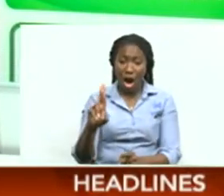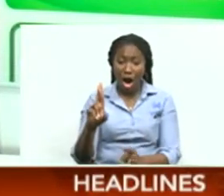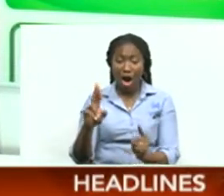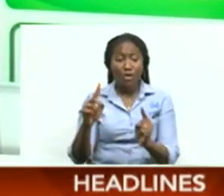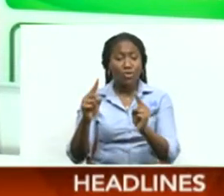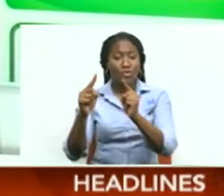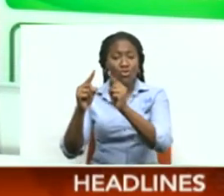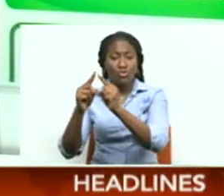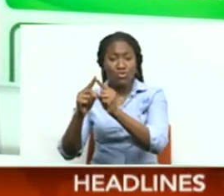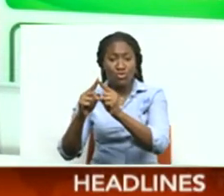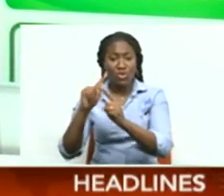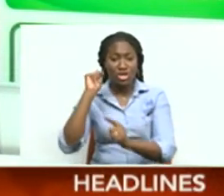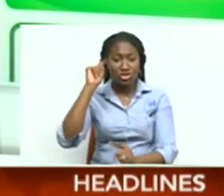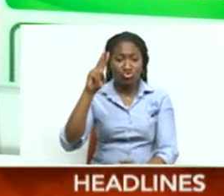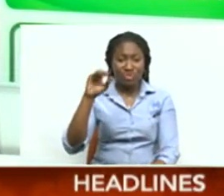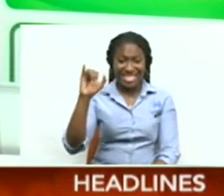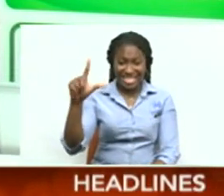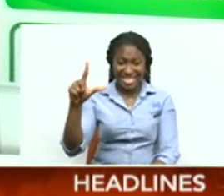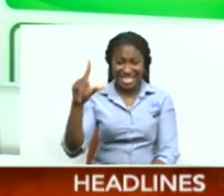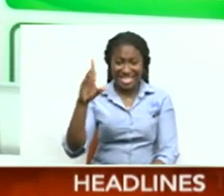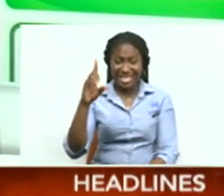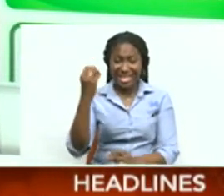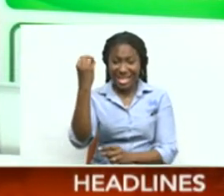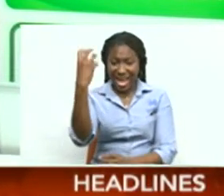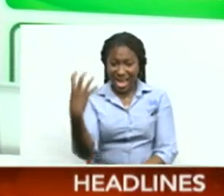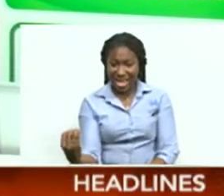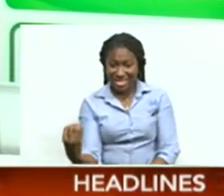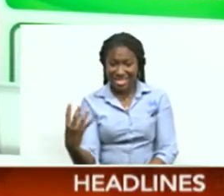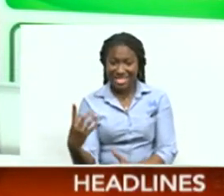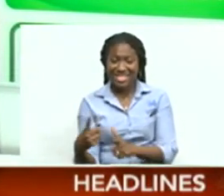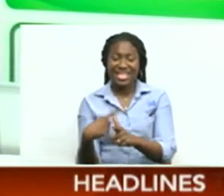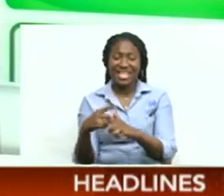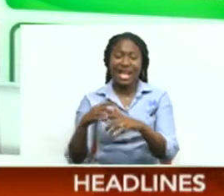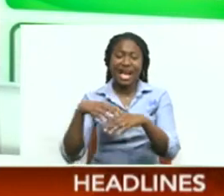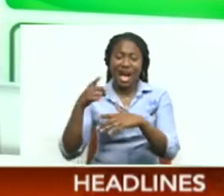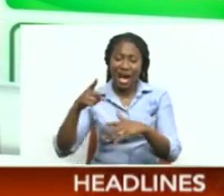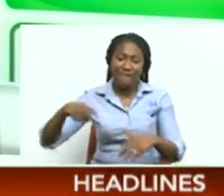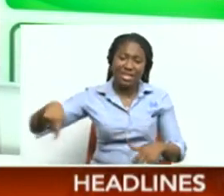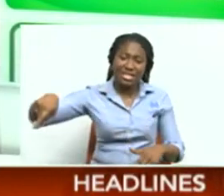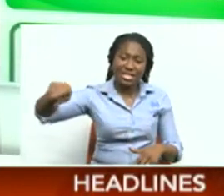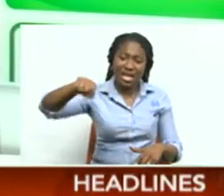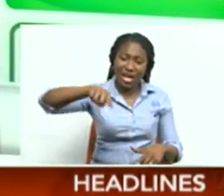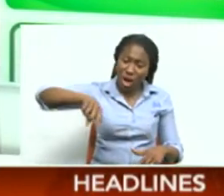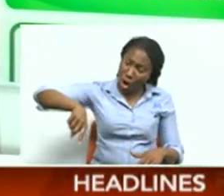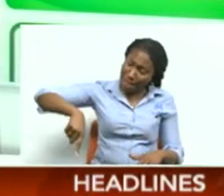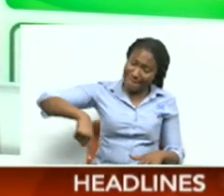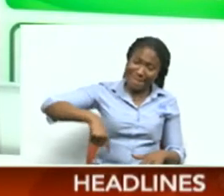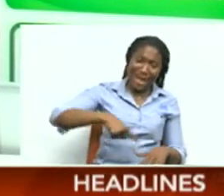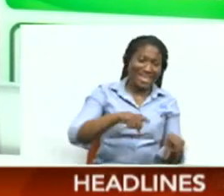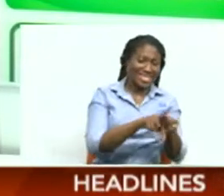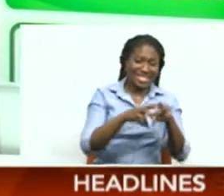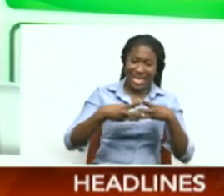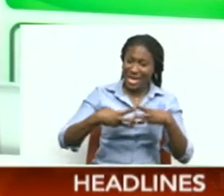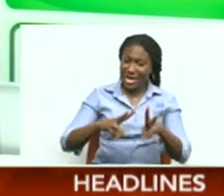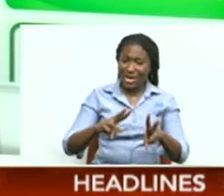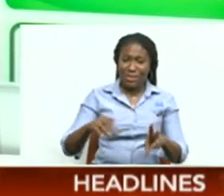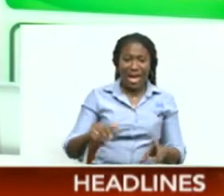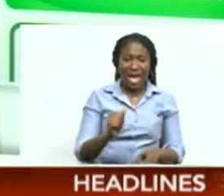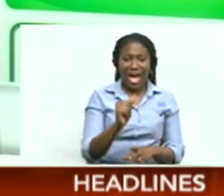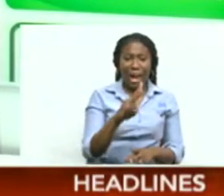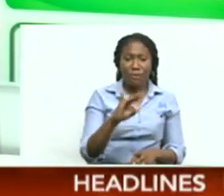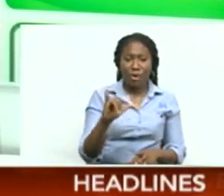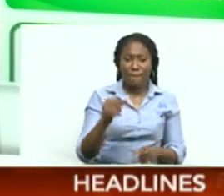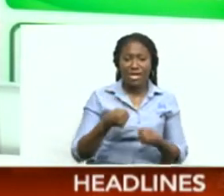up to Dinsley traffic lights A couple hundred meters after that They turn and they come back the same route Coming up Abercrombie Street